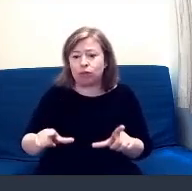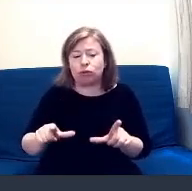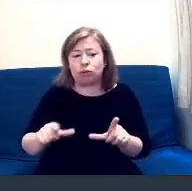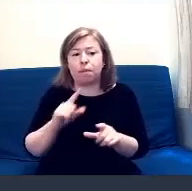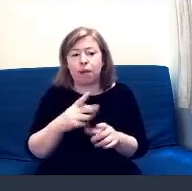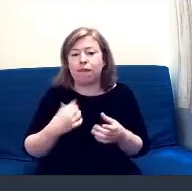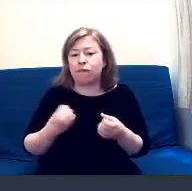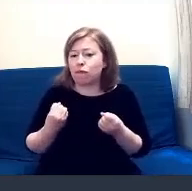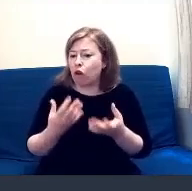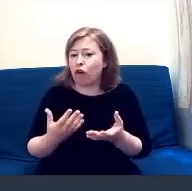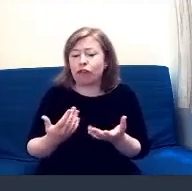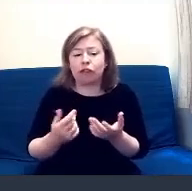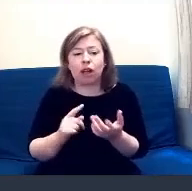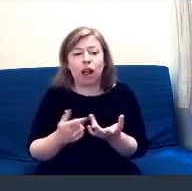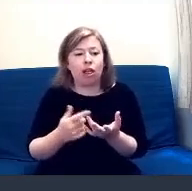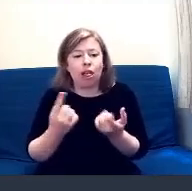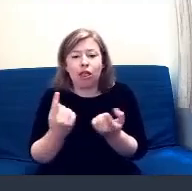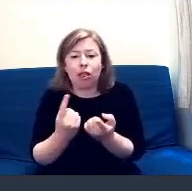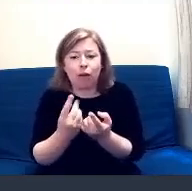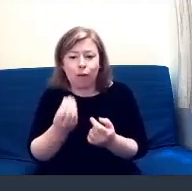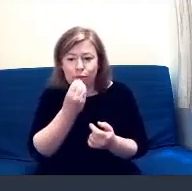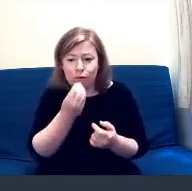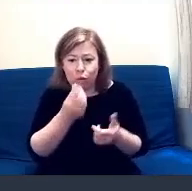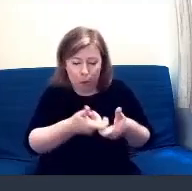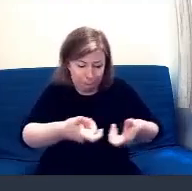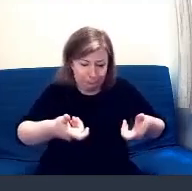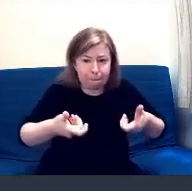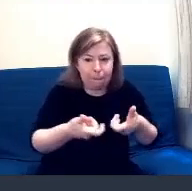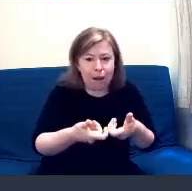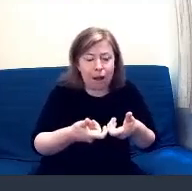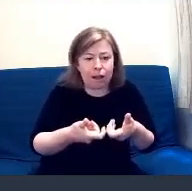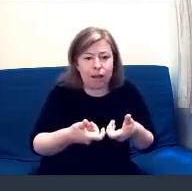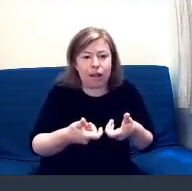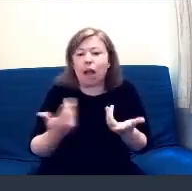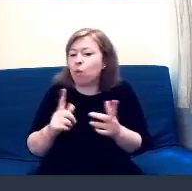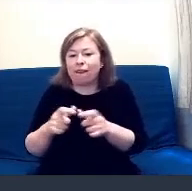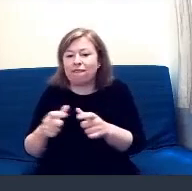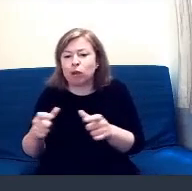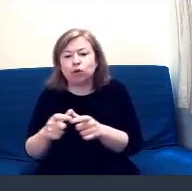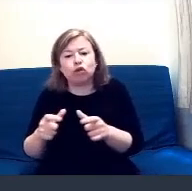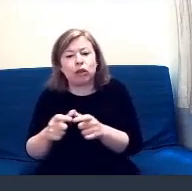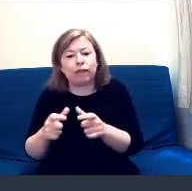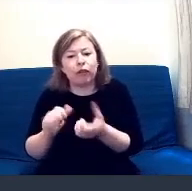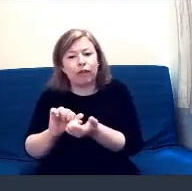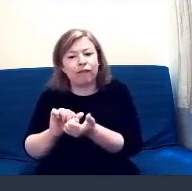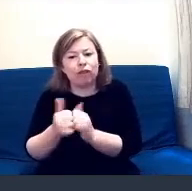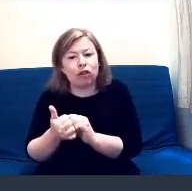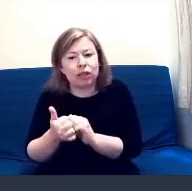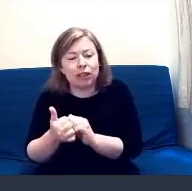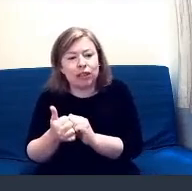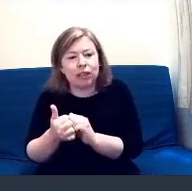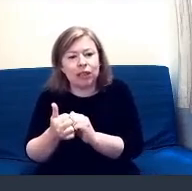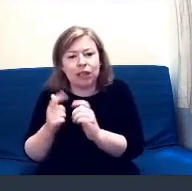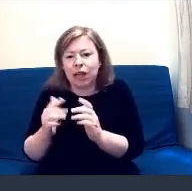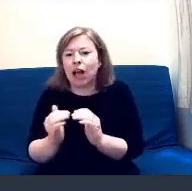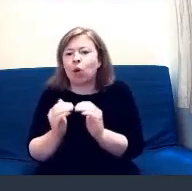a variety of things such as a food pack. We are also offering a voucher for a friend. It's for the Equality Collective